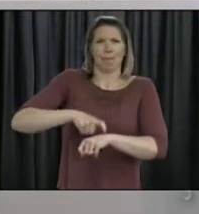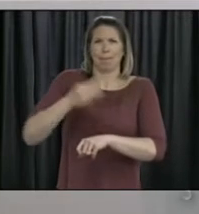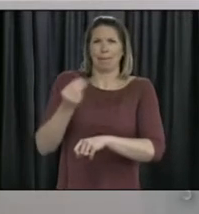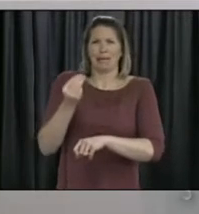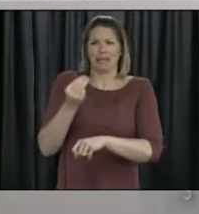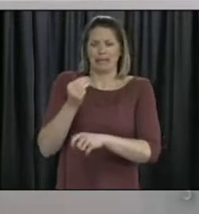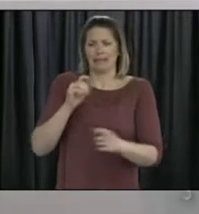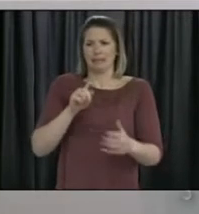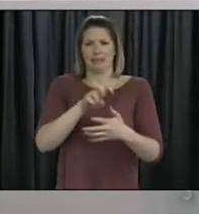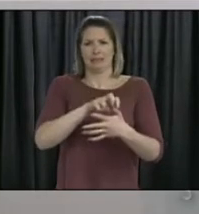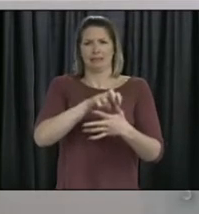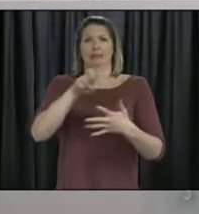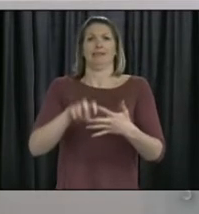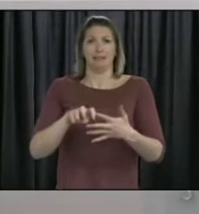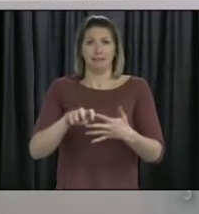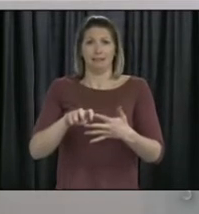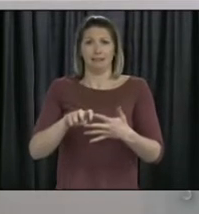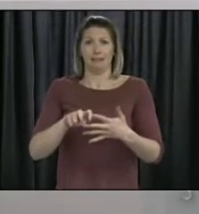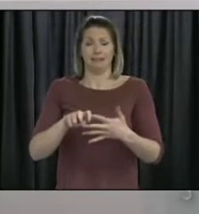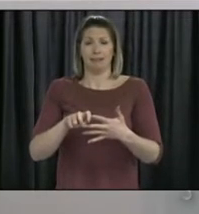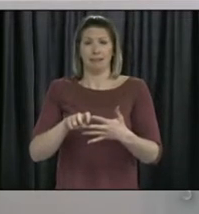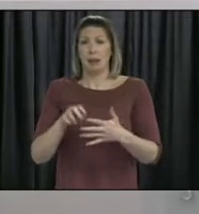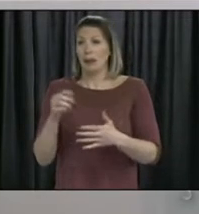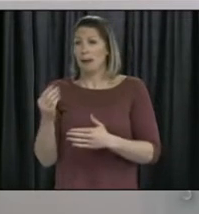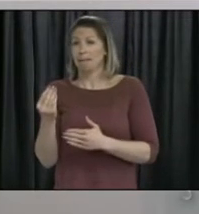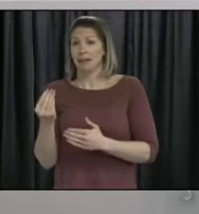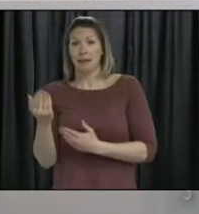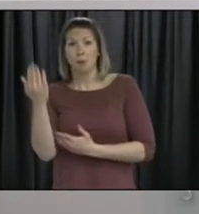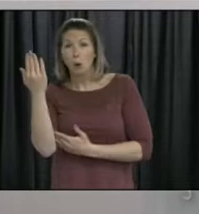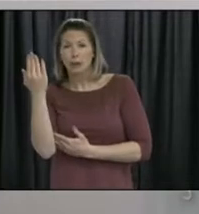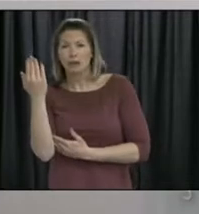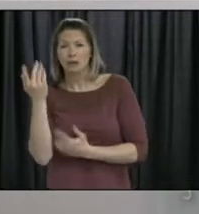can enter at work on Monday morning?